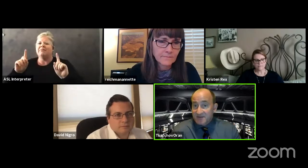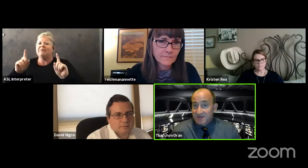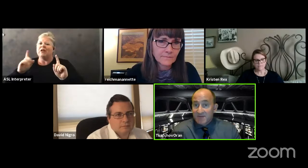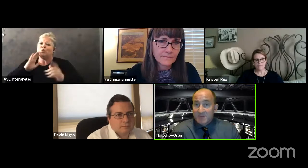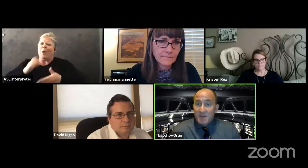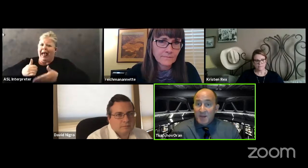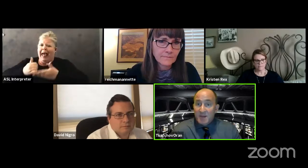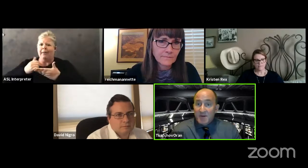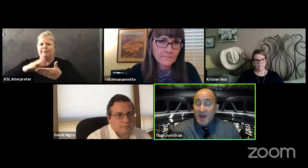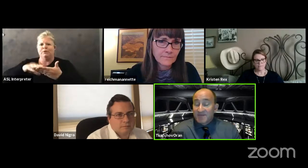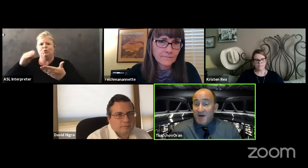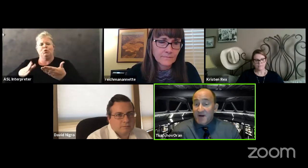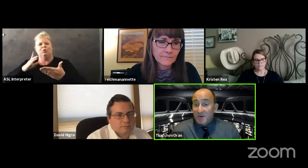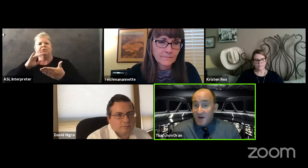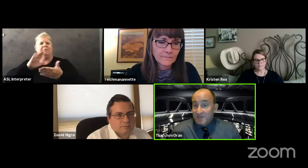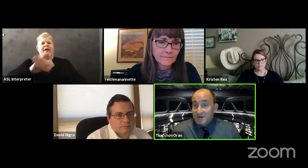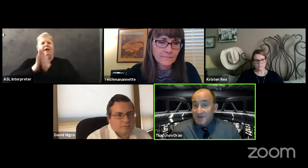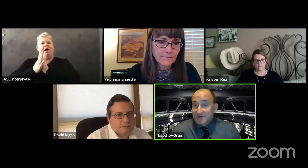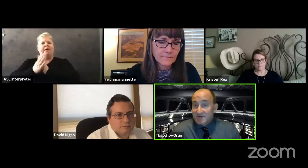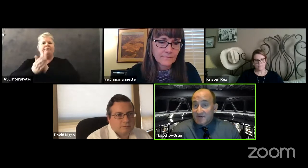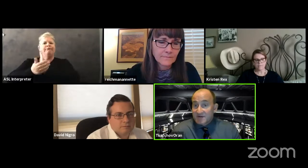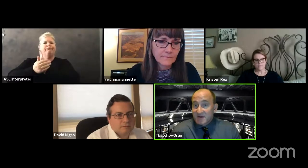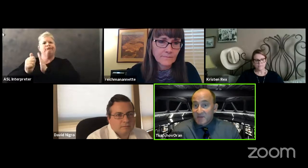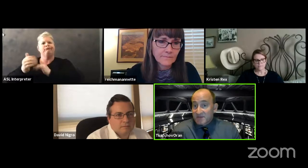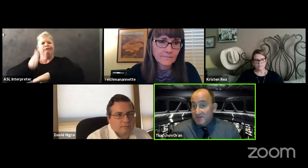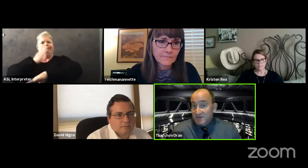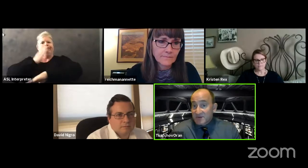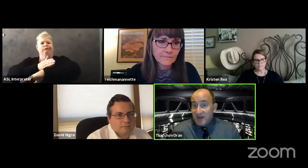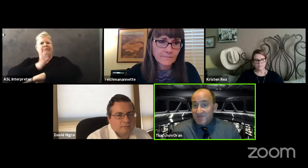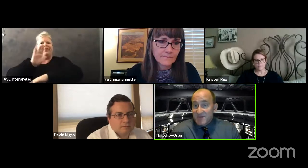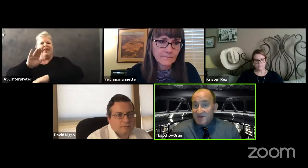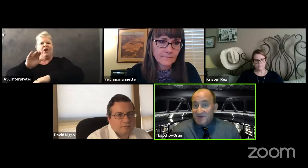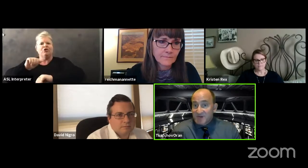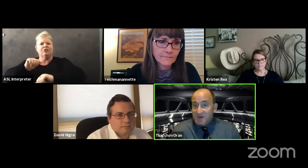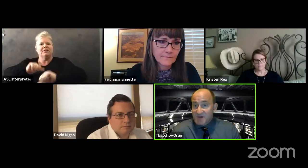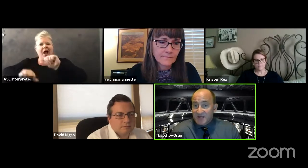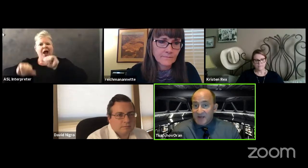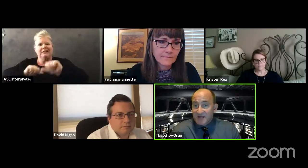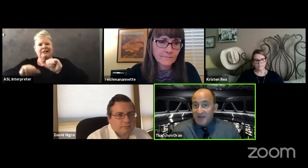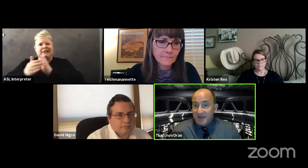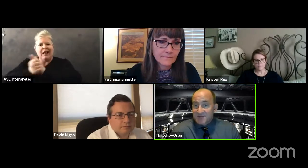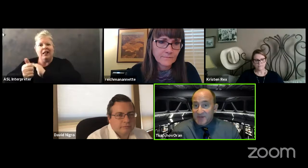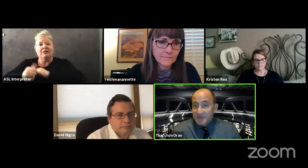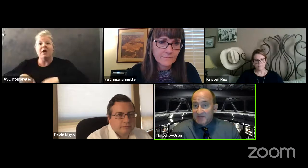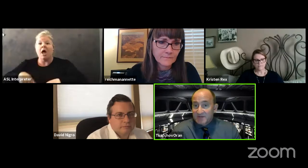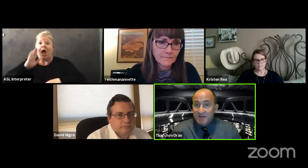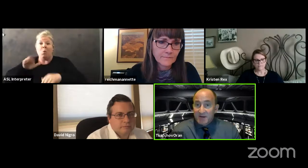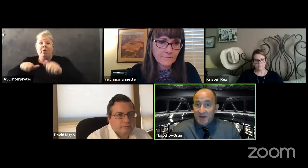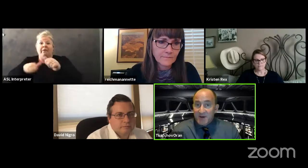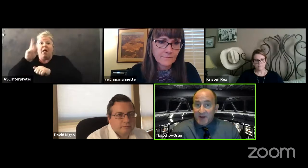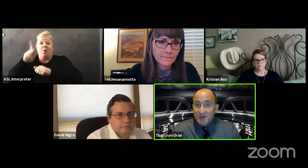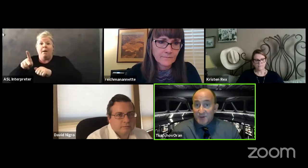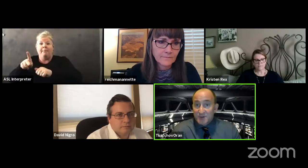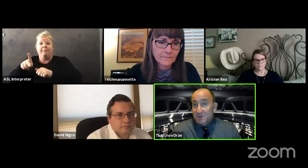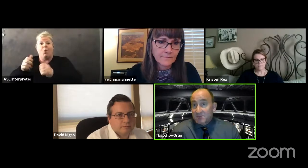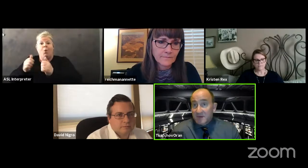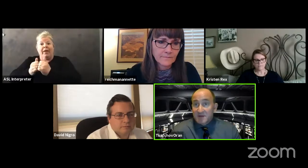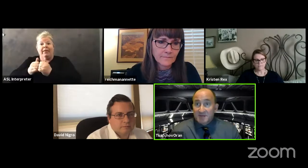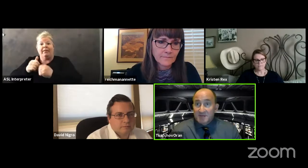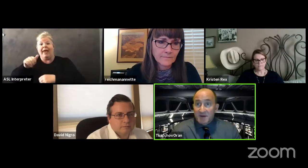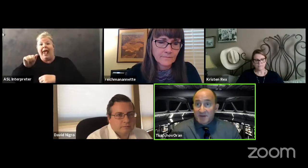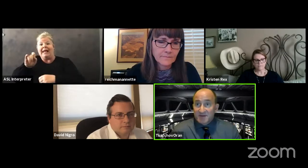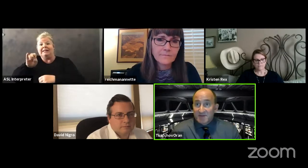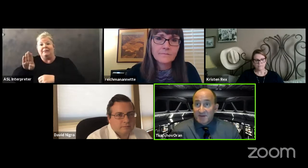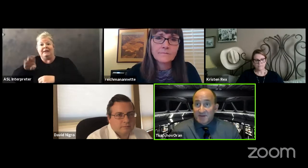standards um i can follow up with those staff members who are representing asb but i do